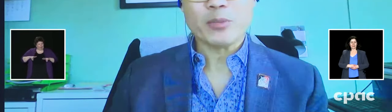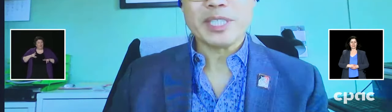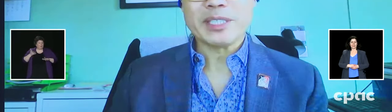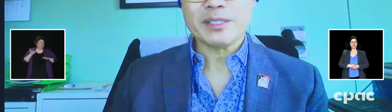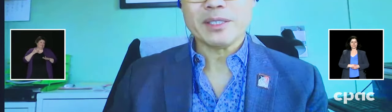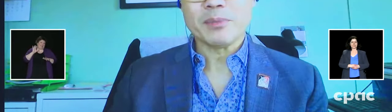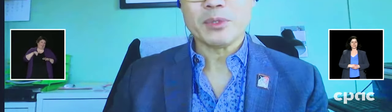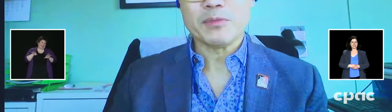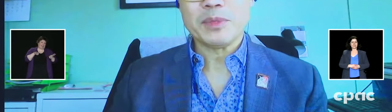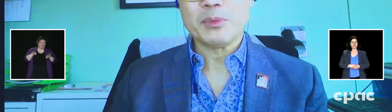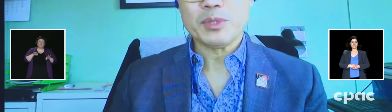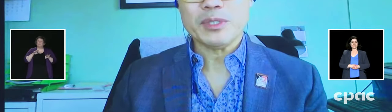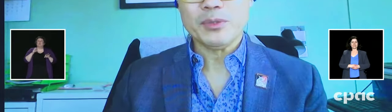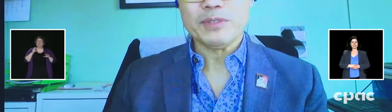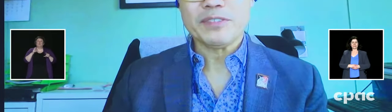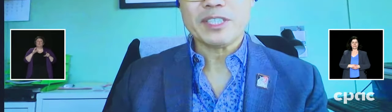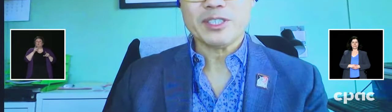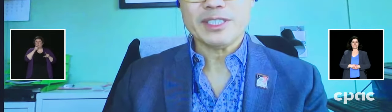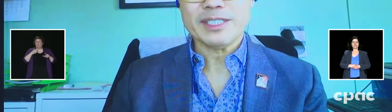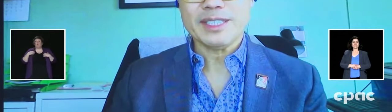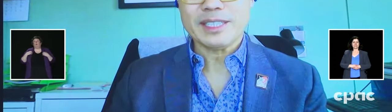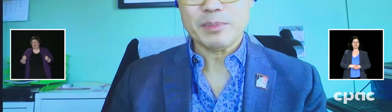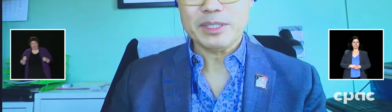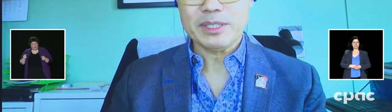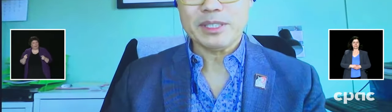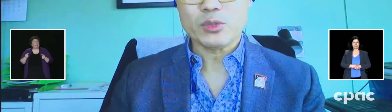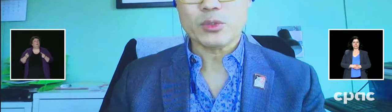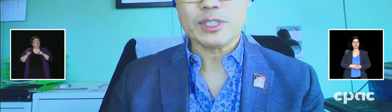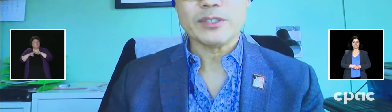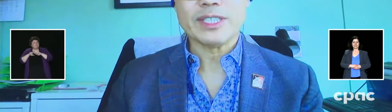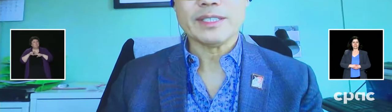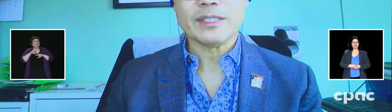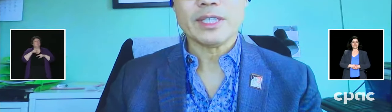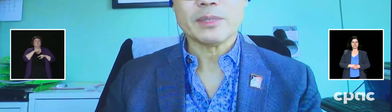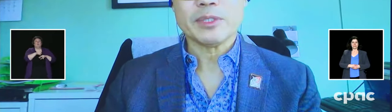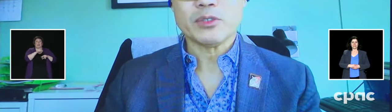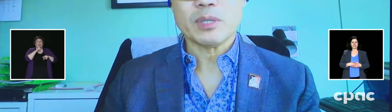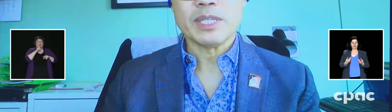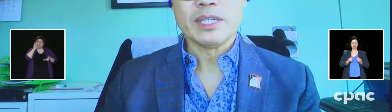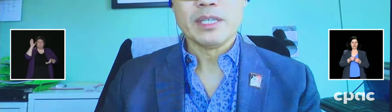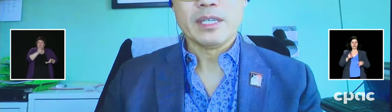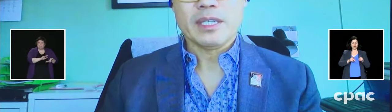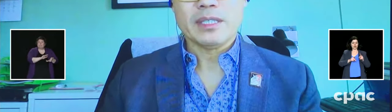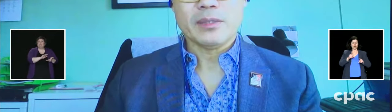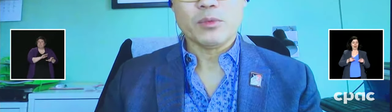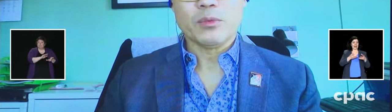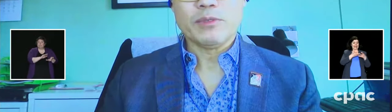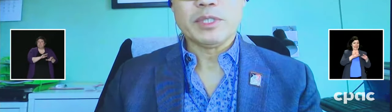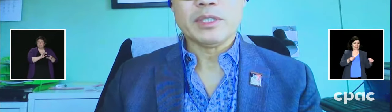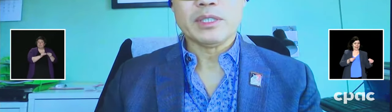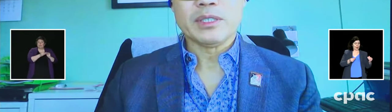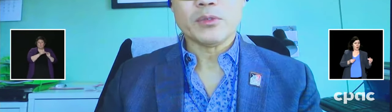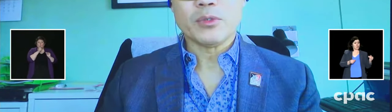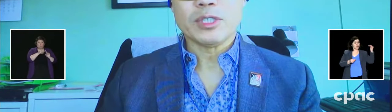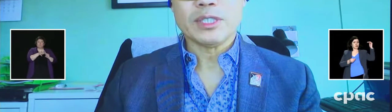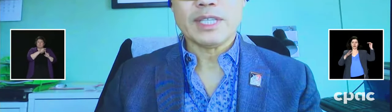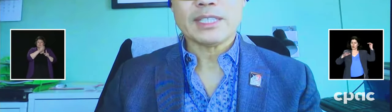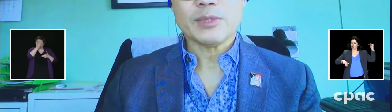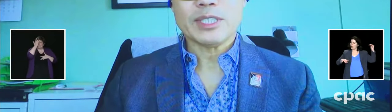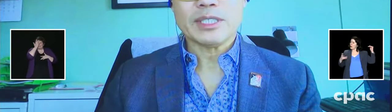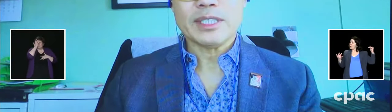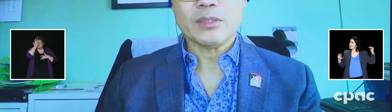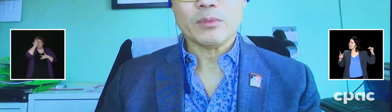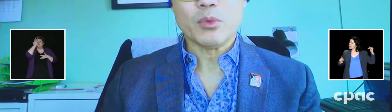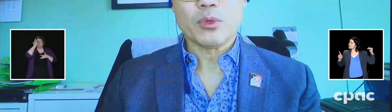better has been outpacing the number of people with new infections. That's been extraordinary. And there has been a drop. We've been quoted